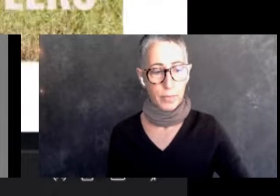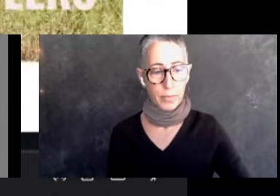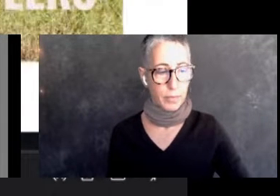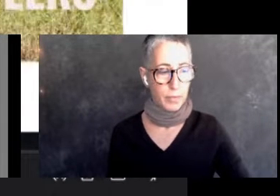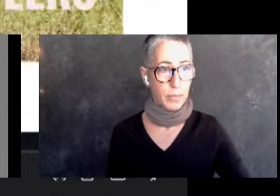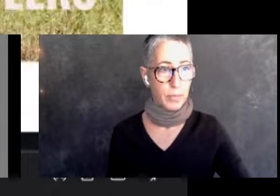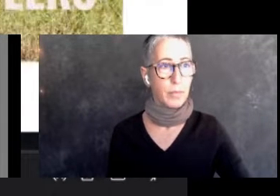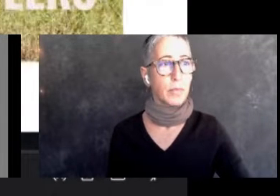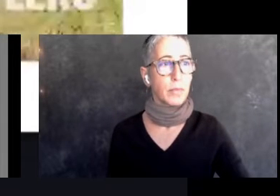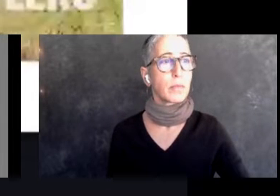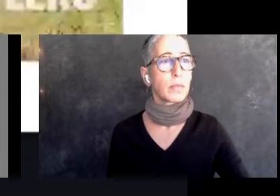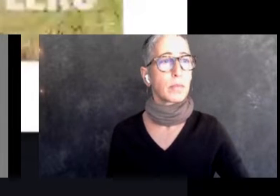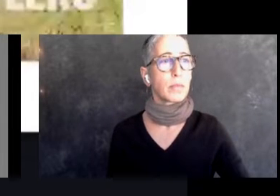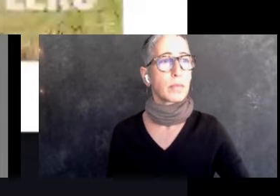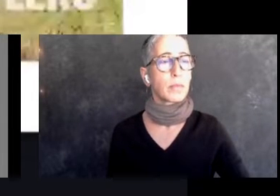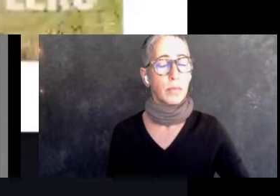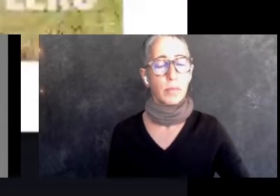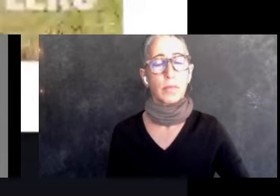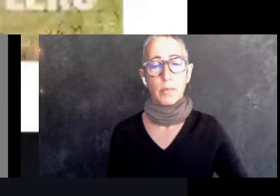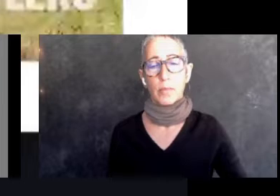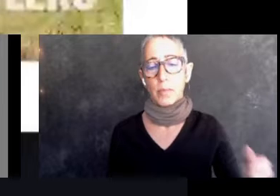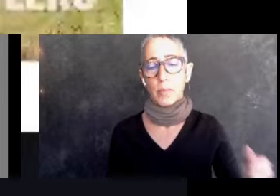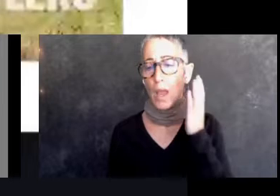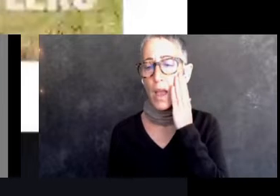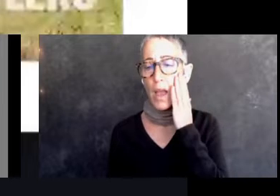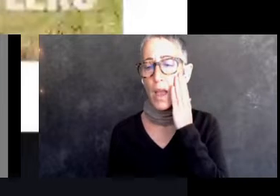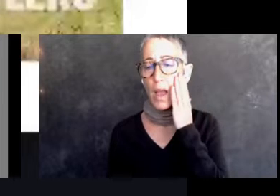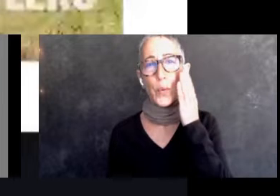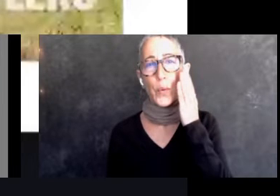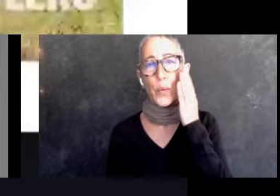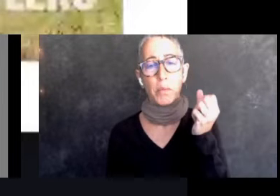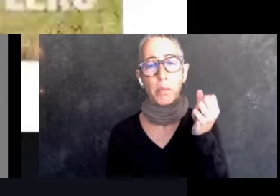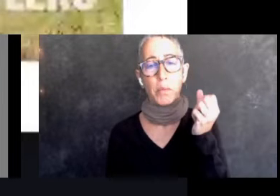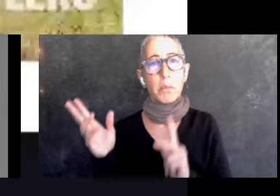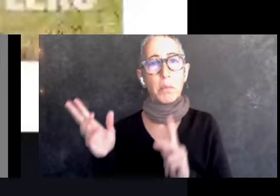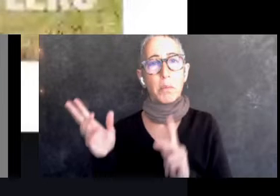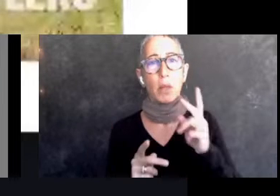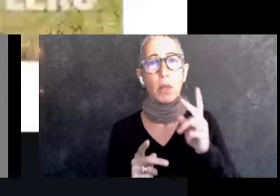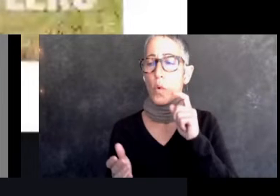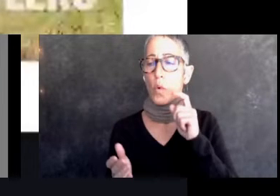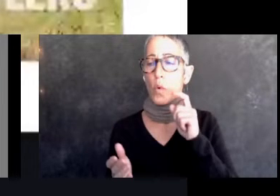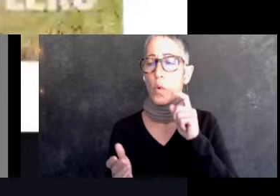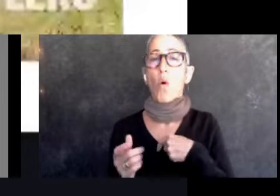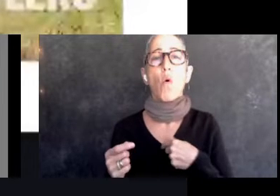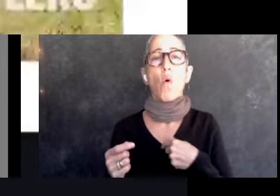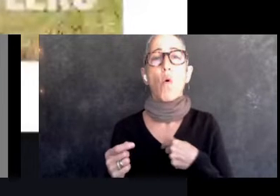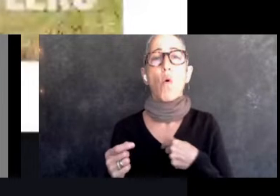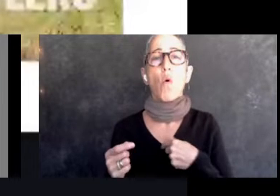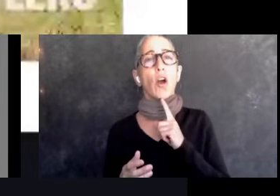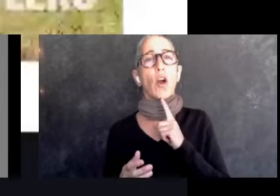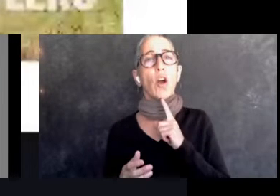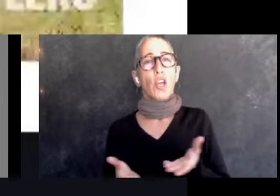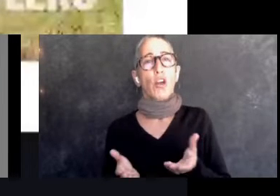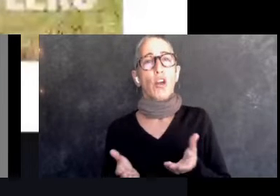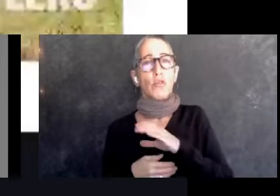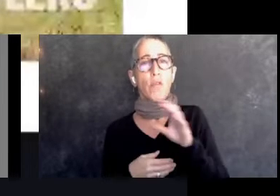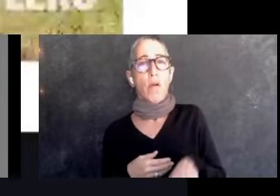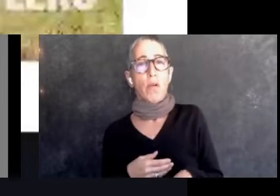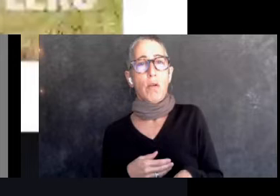So I know when people see that we are located in Chicago, they wonder why we don't just stay in Chicago. know.